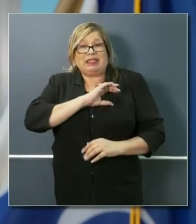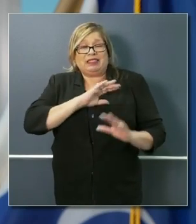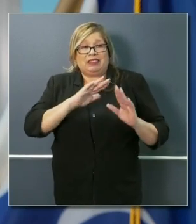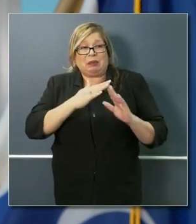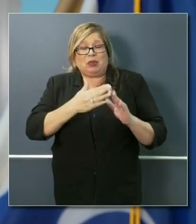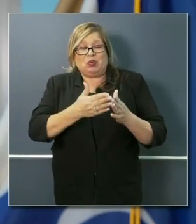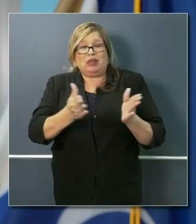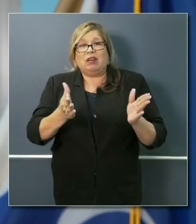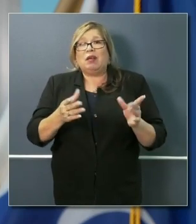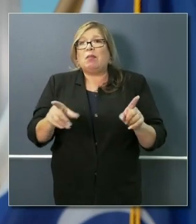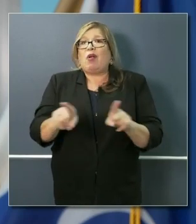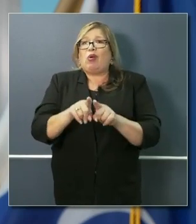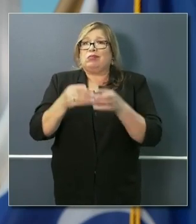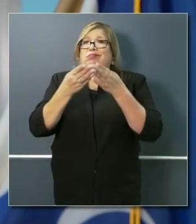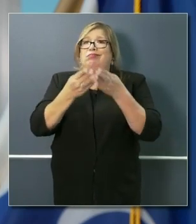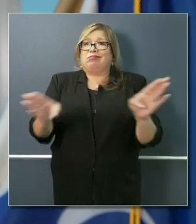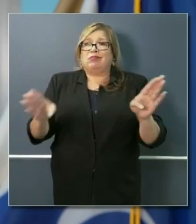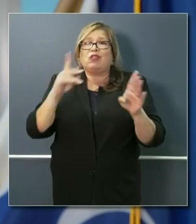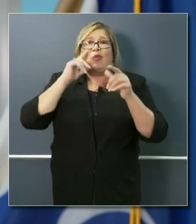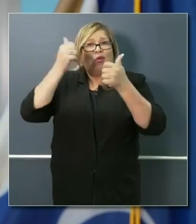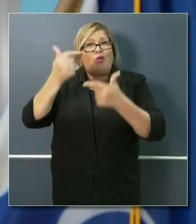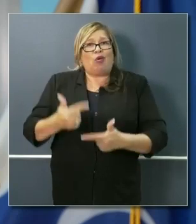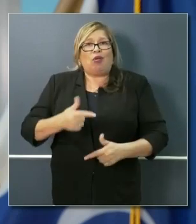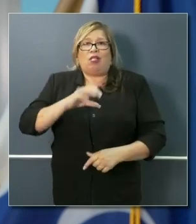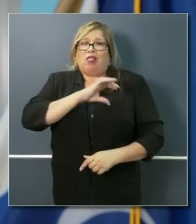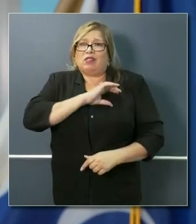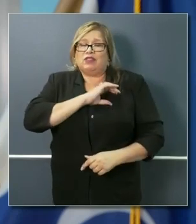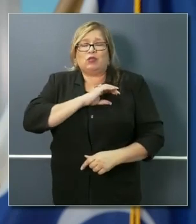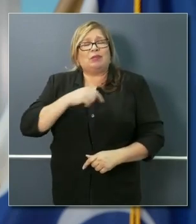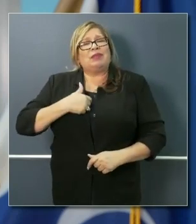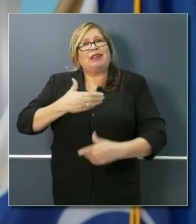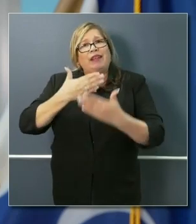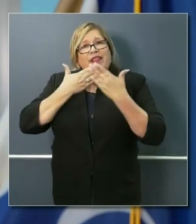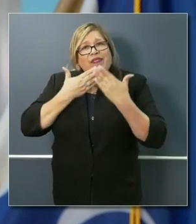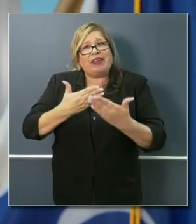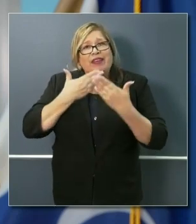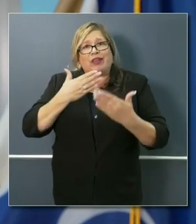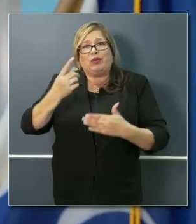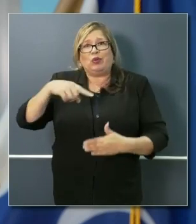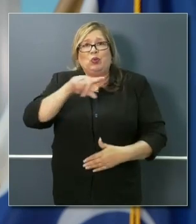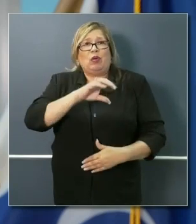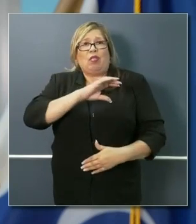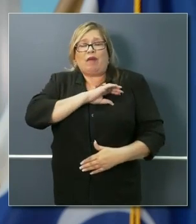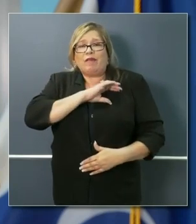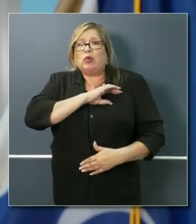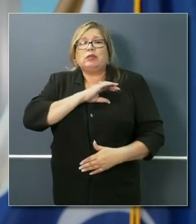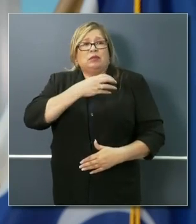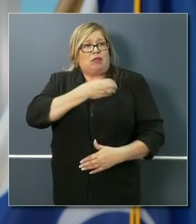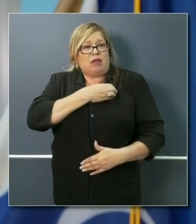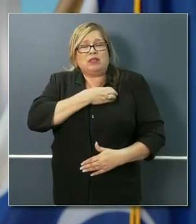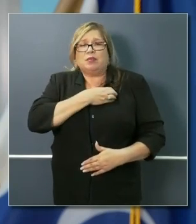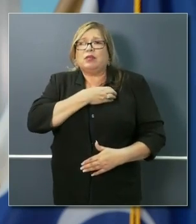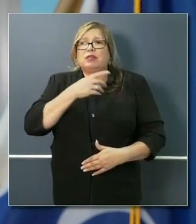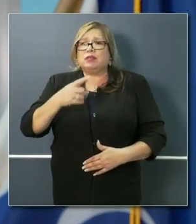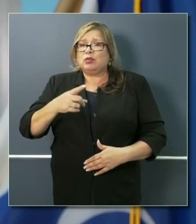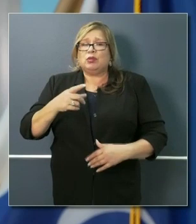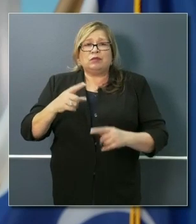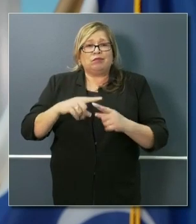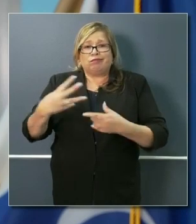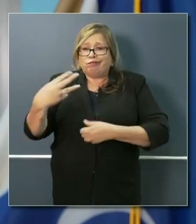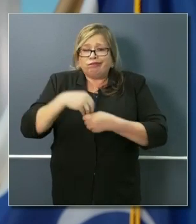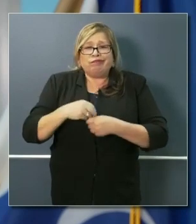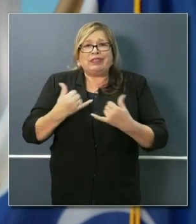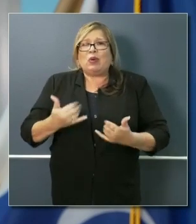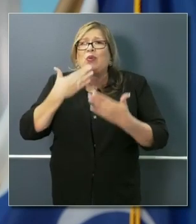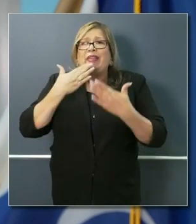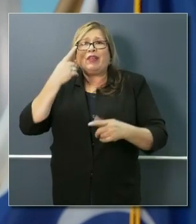but more broadly to law enforcement across the state. And let me just thank law enforcement for meeting this moment as well. And thank you for